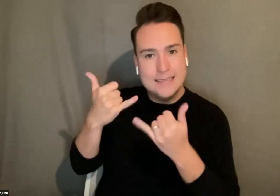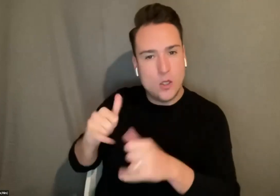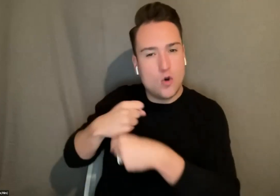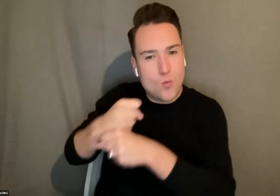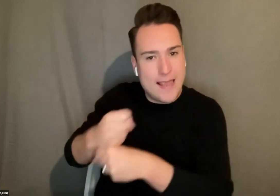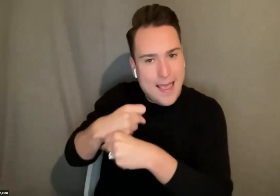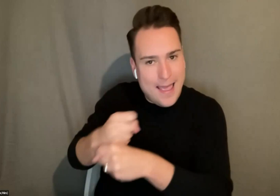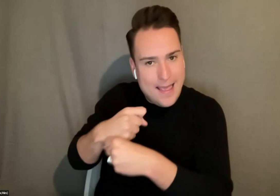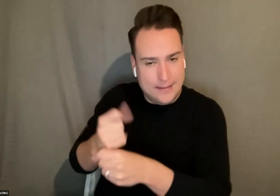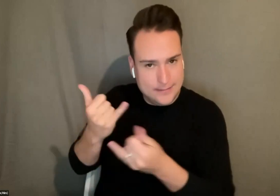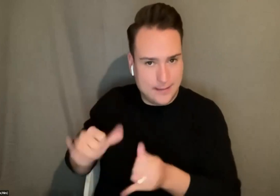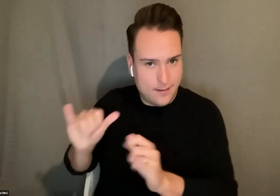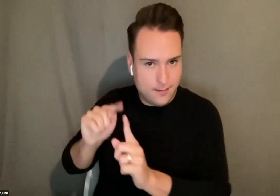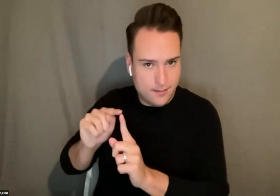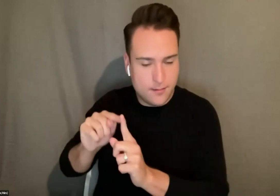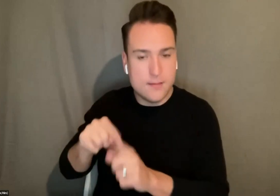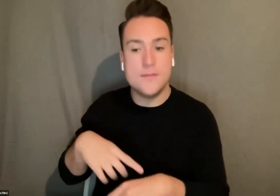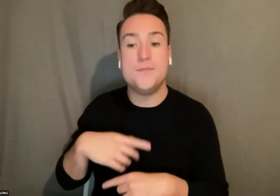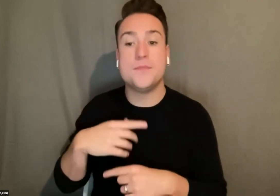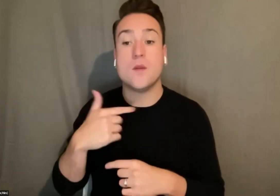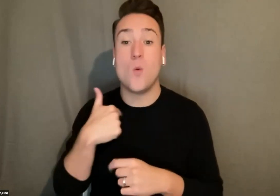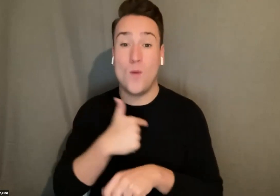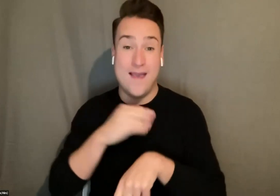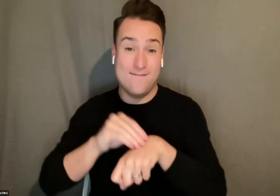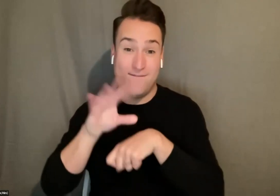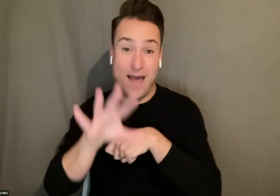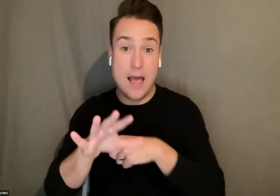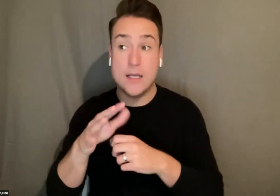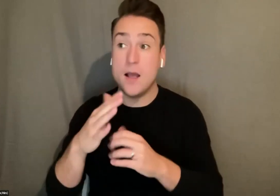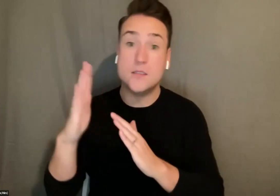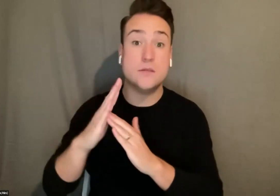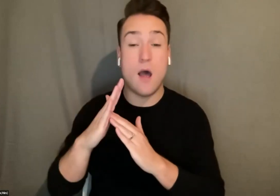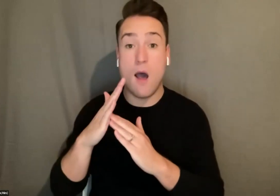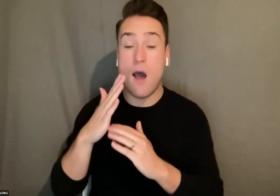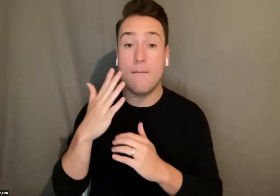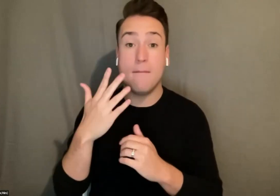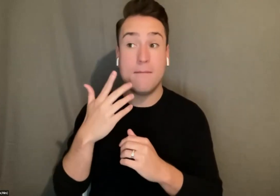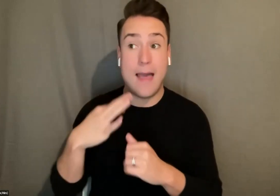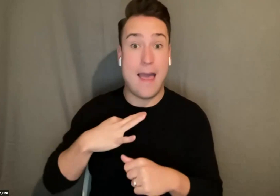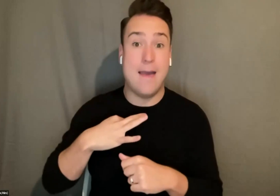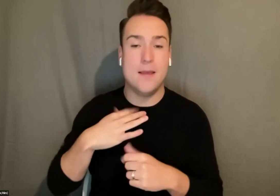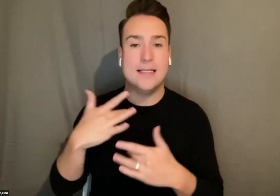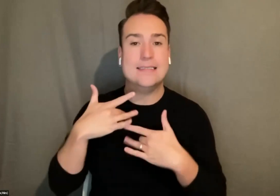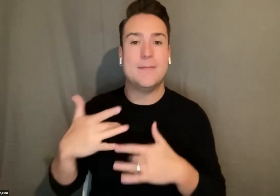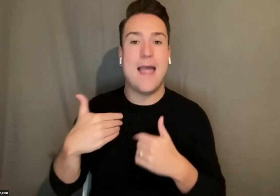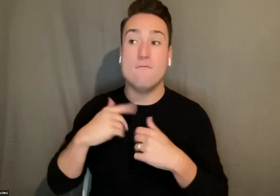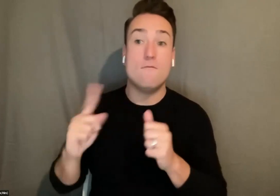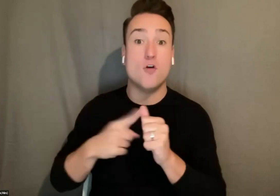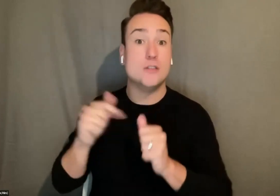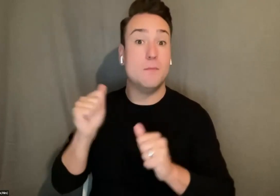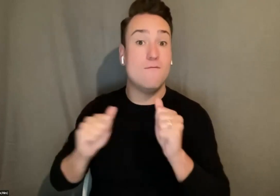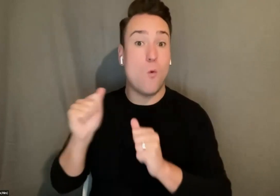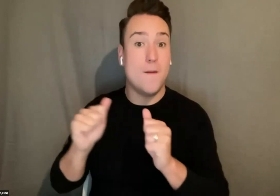generally we advise and the strongest applications have the first performance happening within six months of